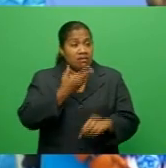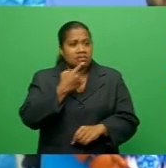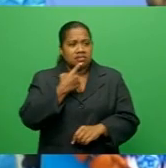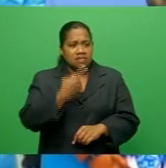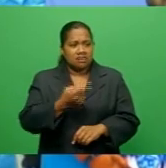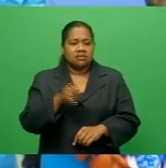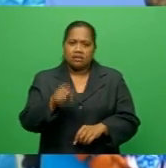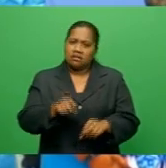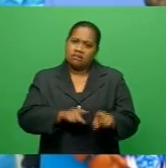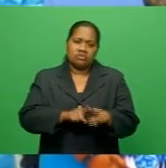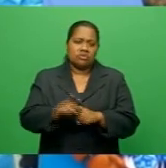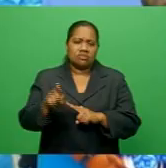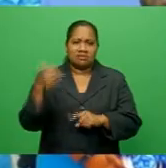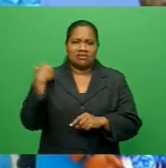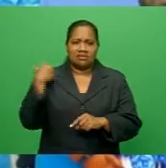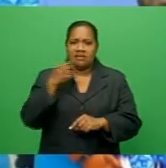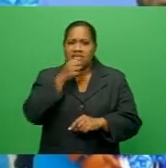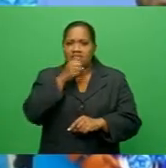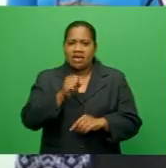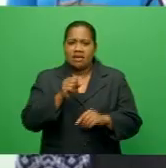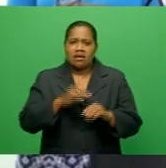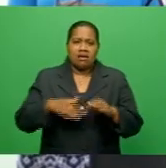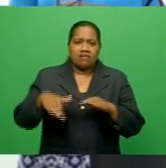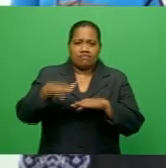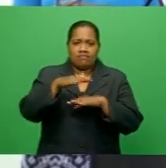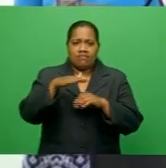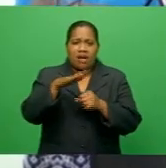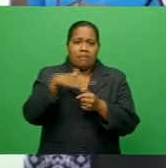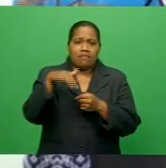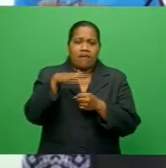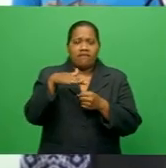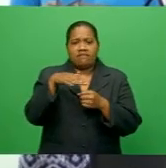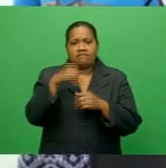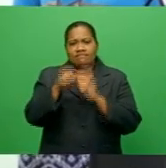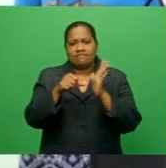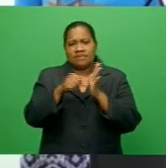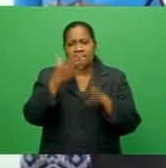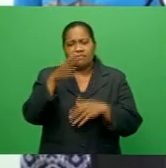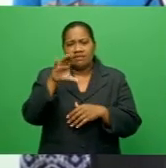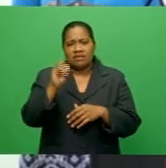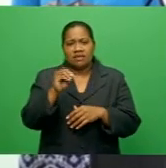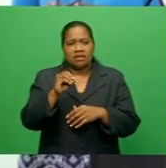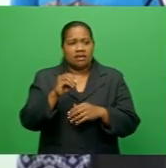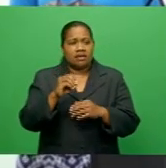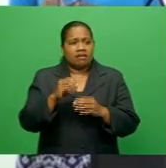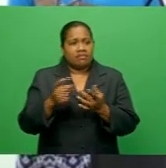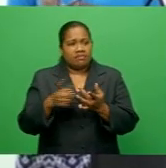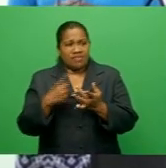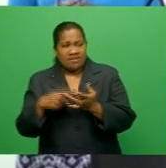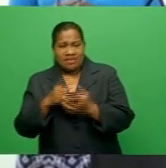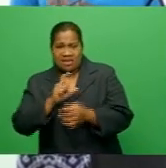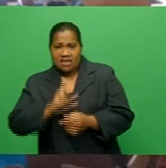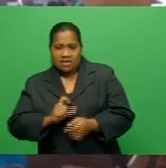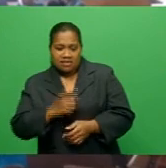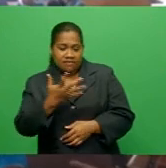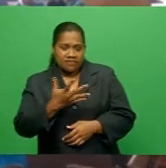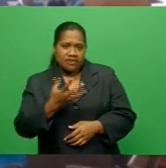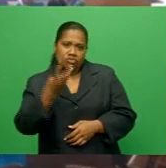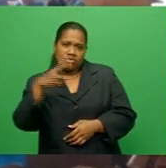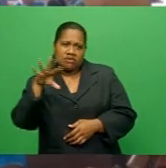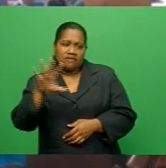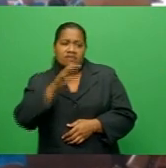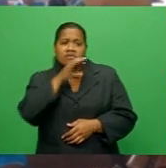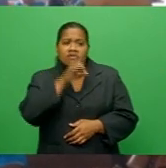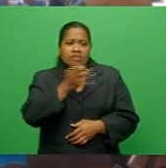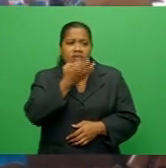above the age of 50 and testicular cancer affects those between the ages of 15 and 35. Men are being urged to get